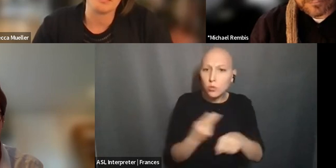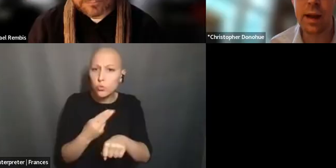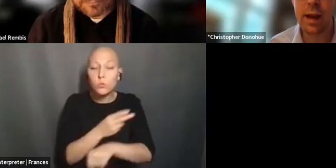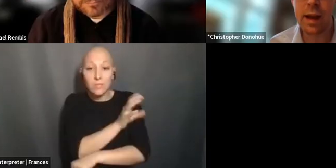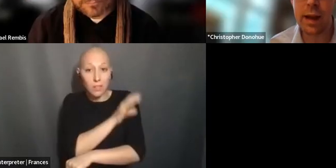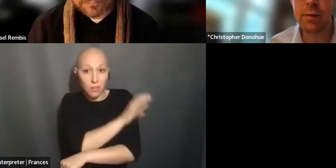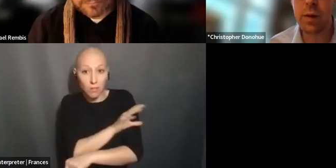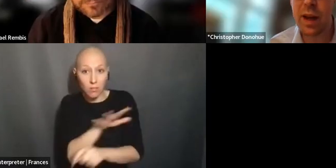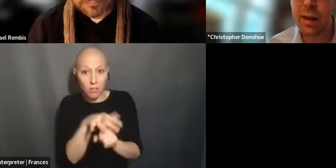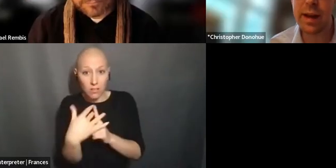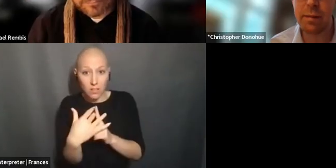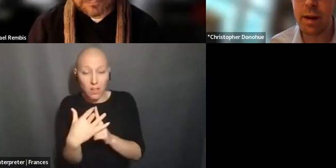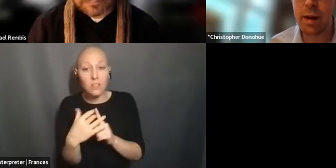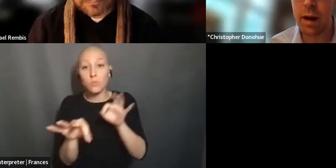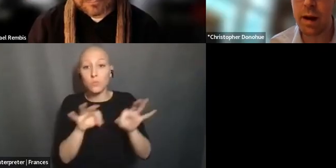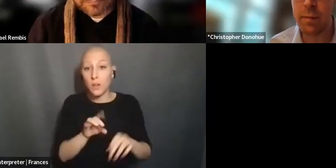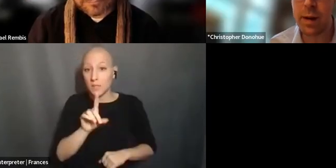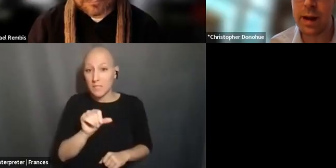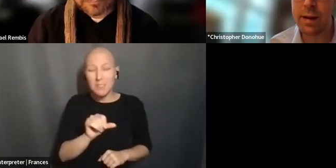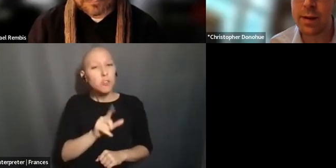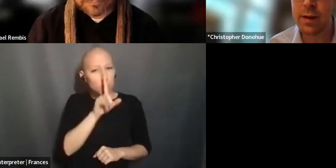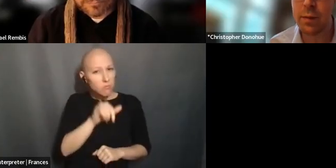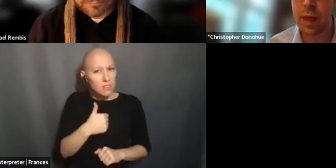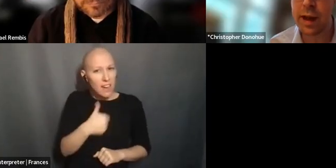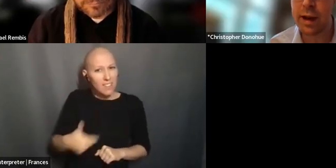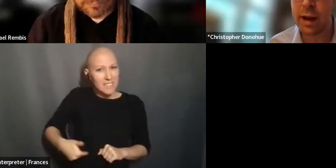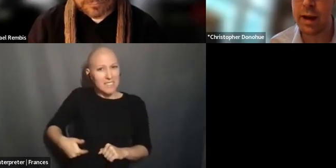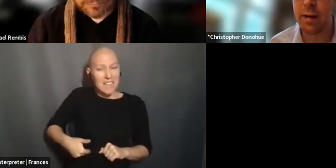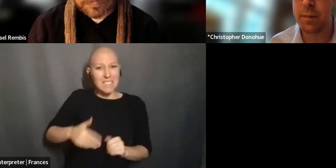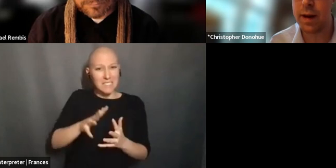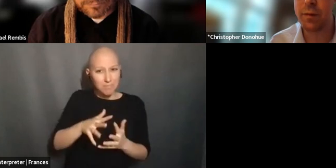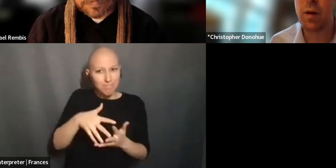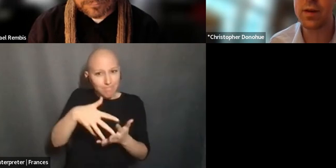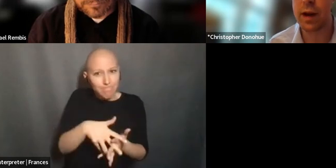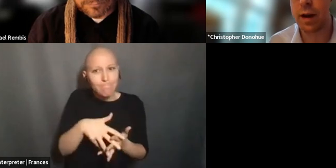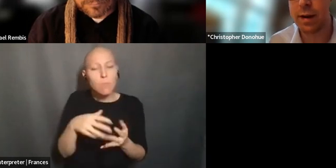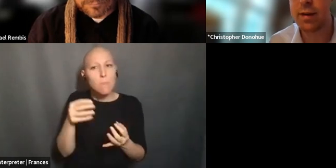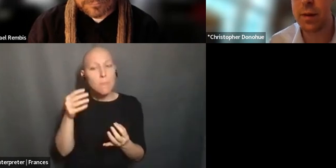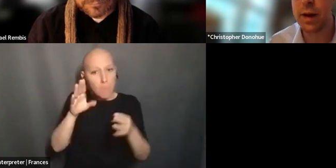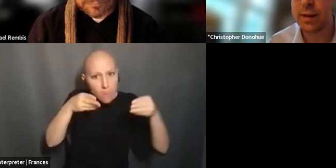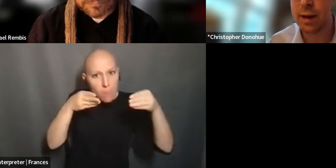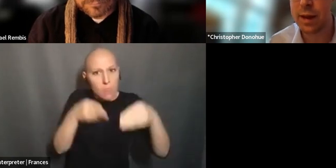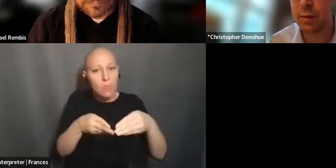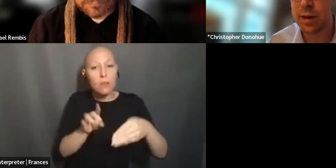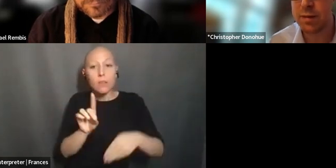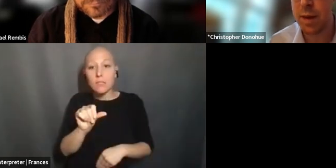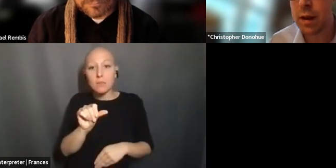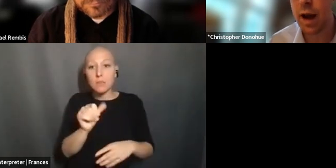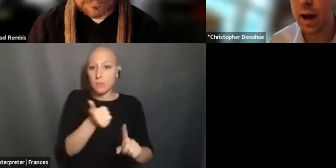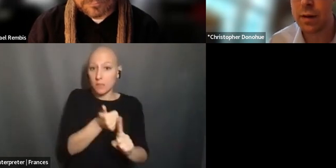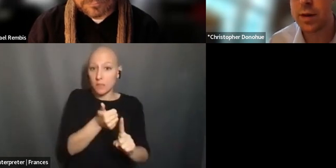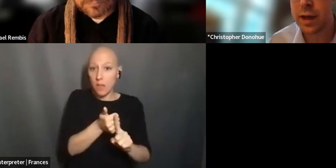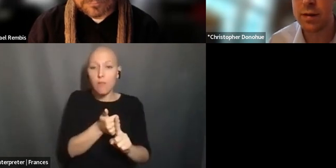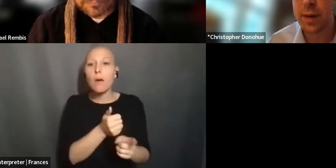DISABILITY IS REALLY INTENSIVELY THINKING, FOCUSING ON DISABILITY AS SOMETHING WHICH IS